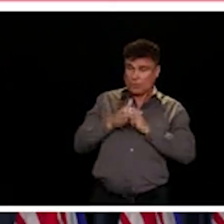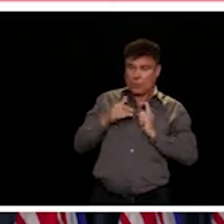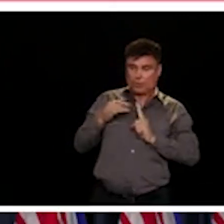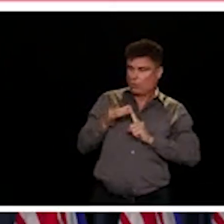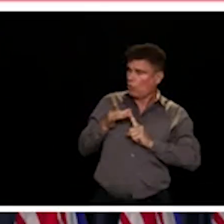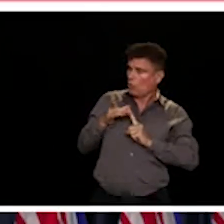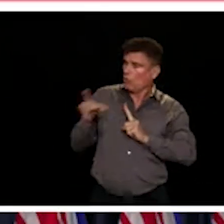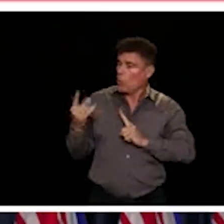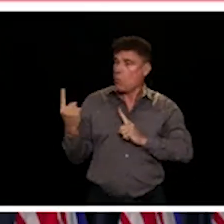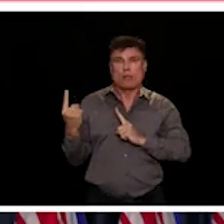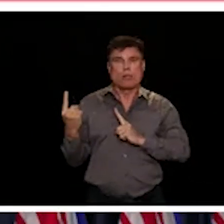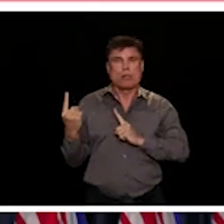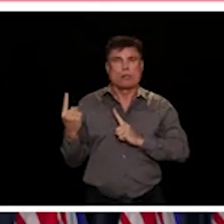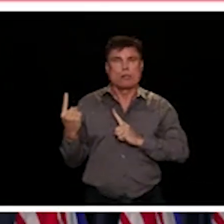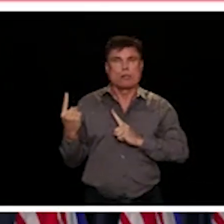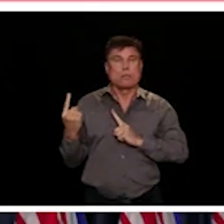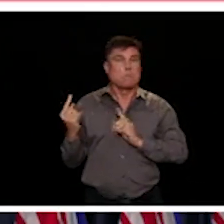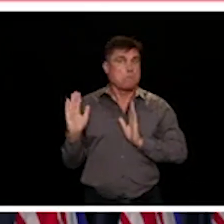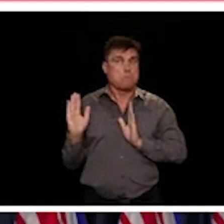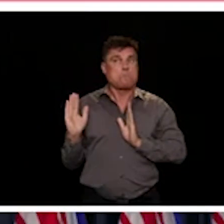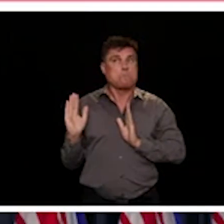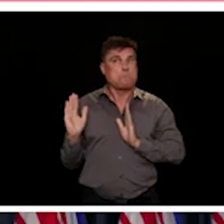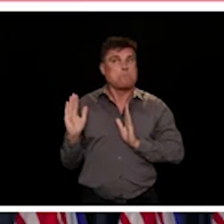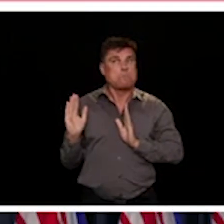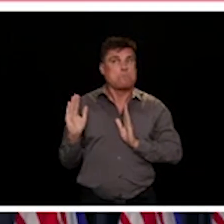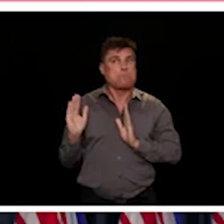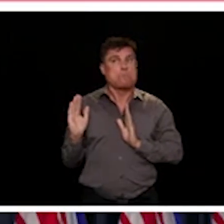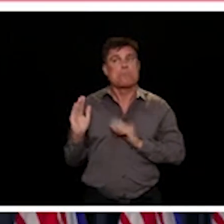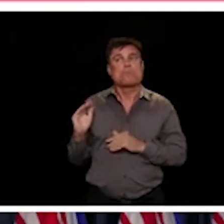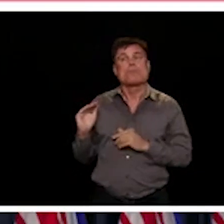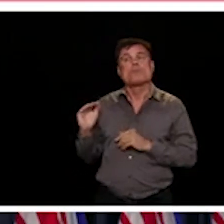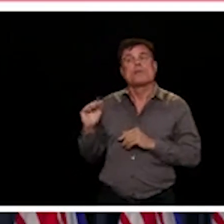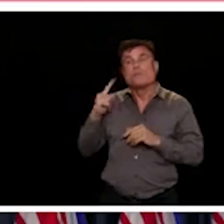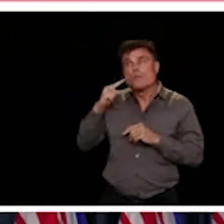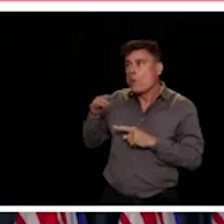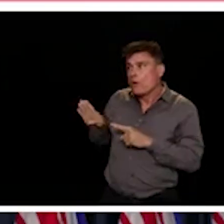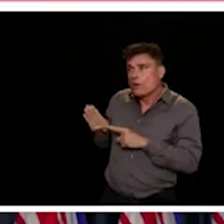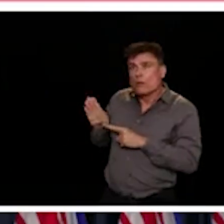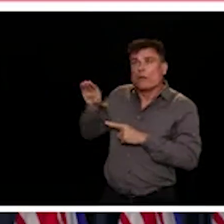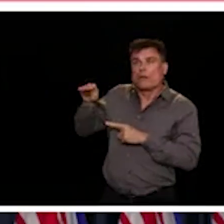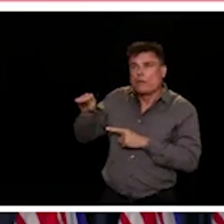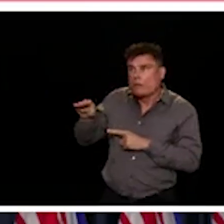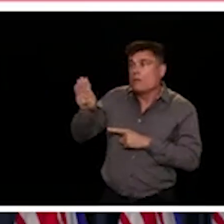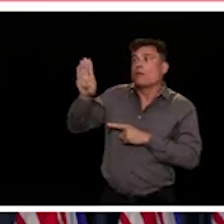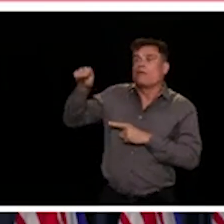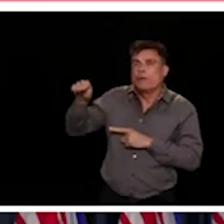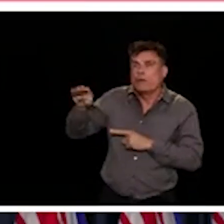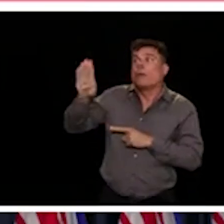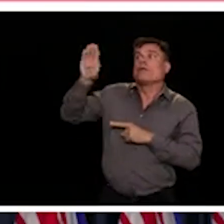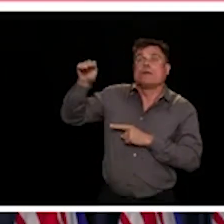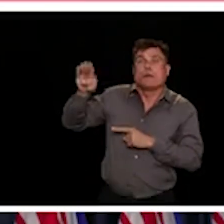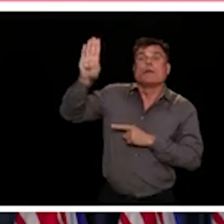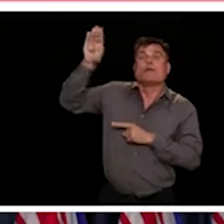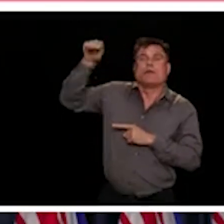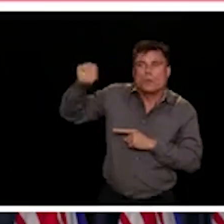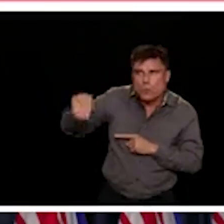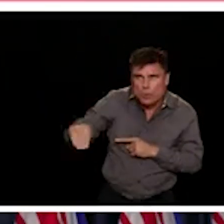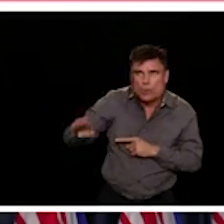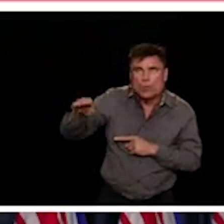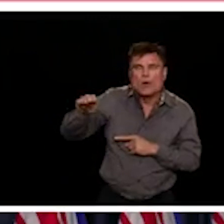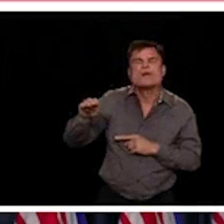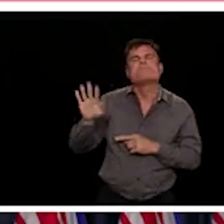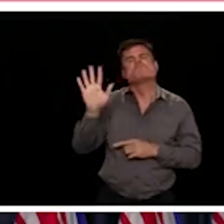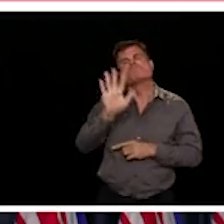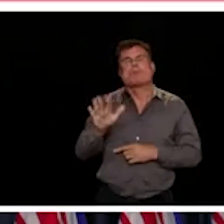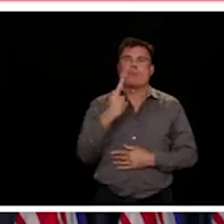which is where we need to stay, preferably slightly below one, which allows us to increase our activity, make sure